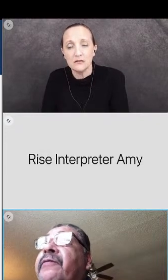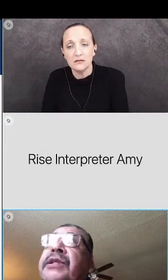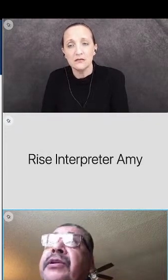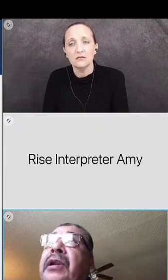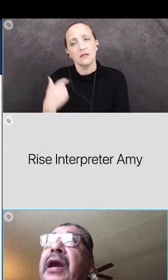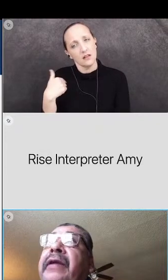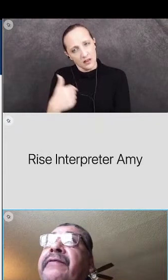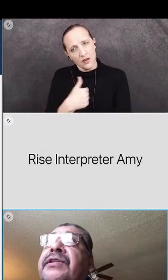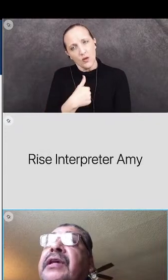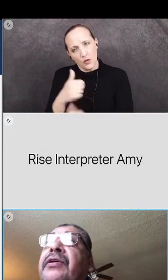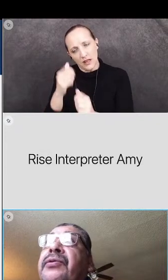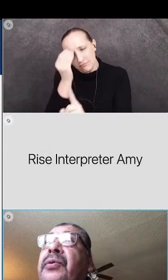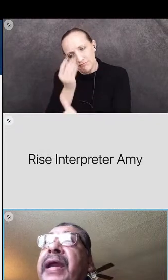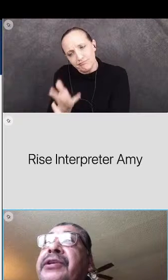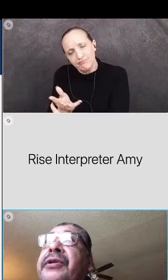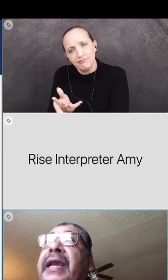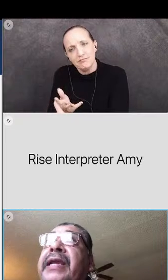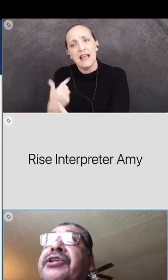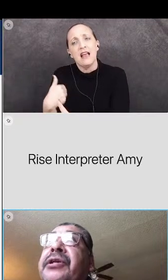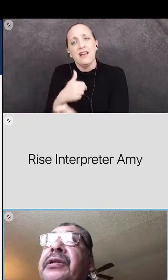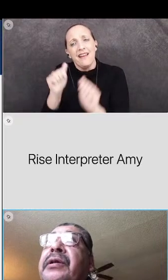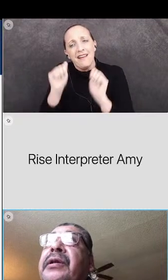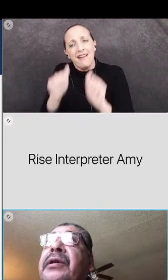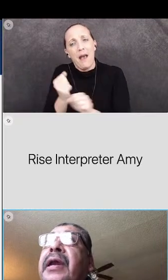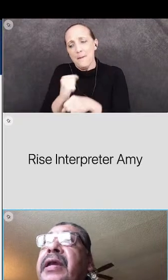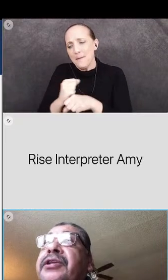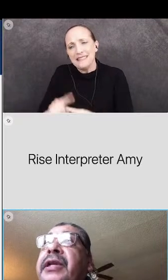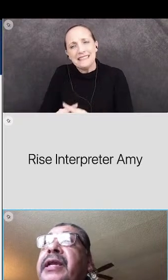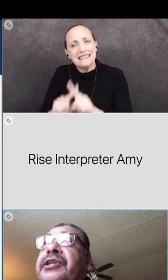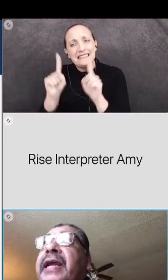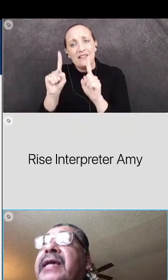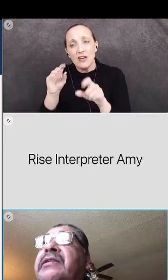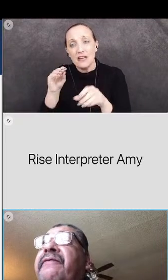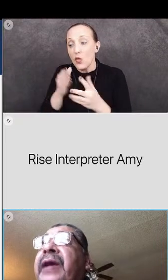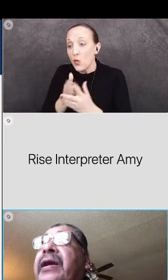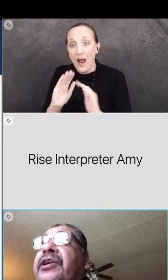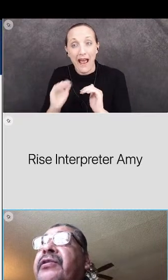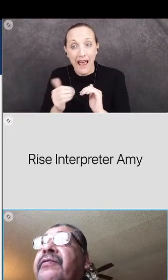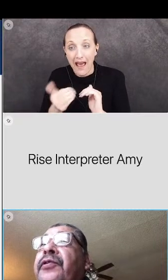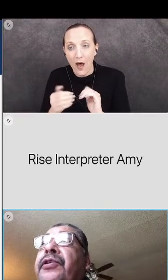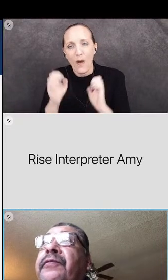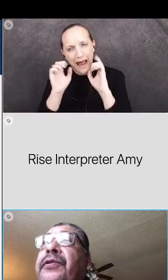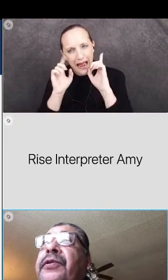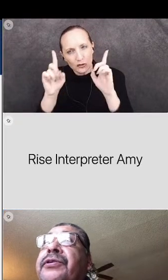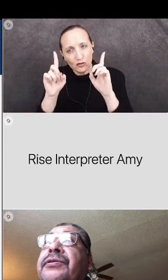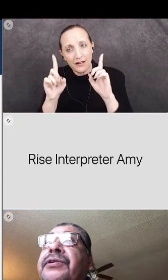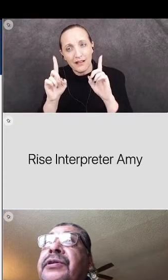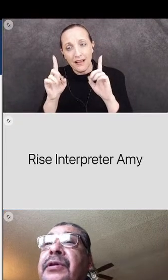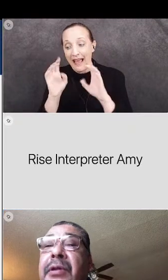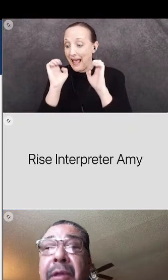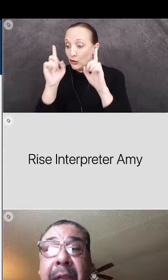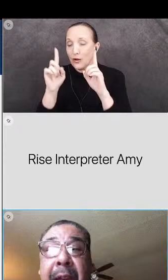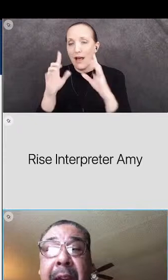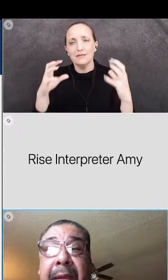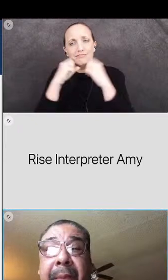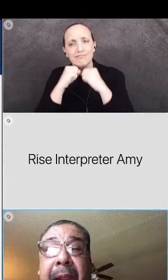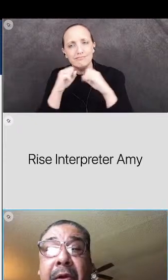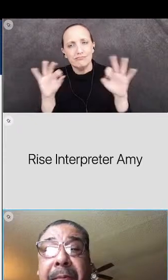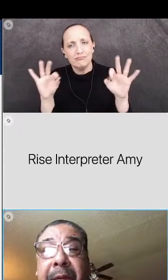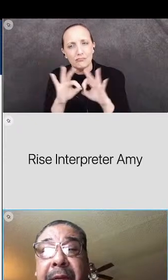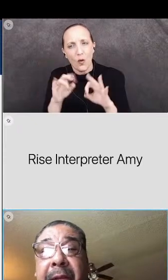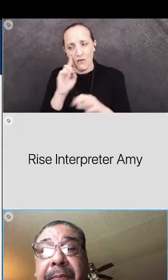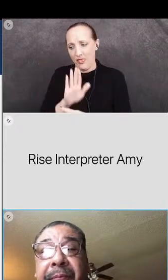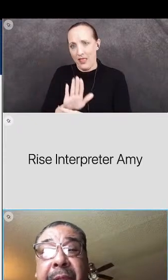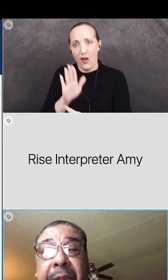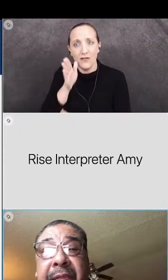make a difference in their lives through education. And education. And has a value for their futures. And